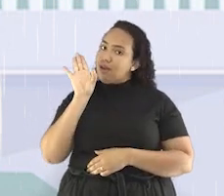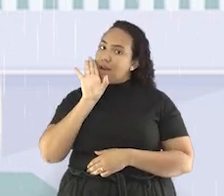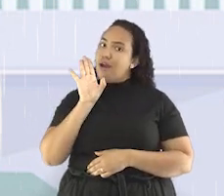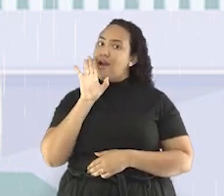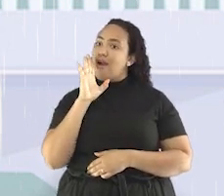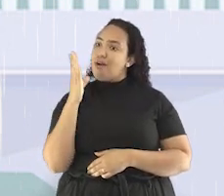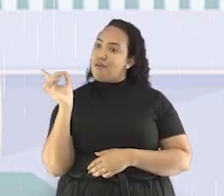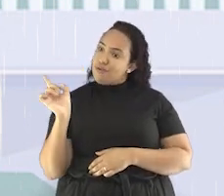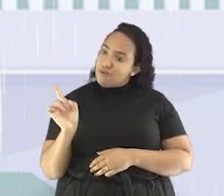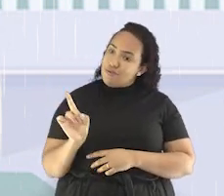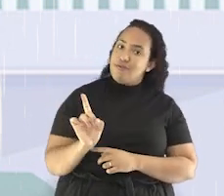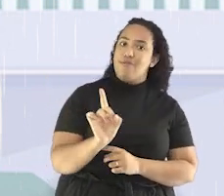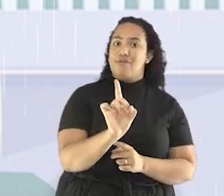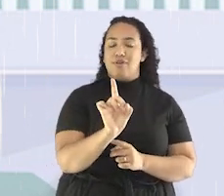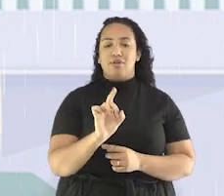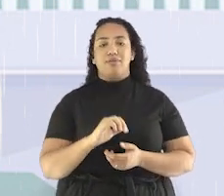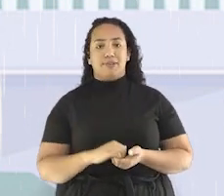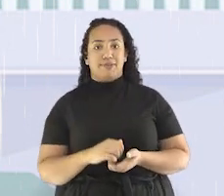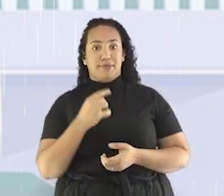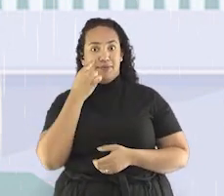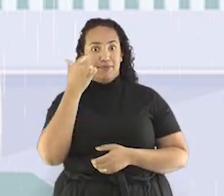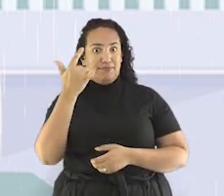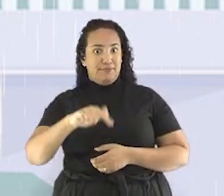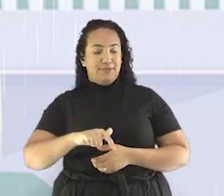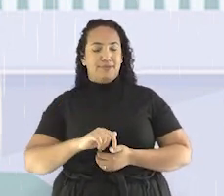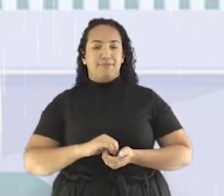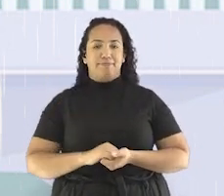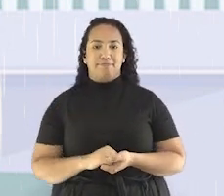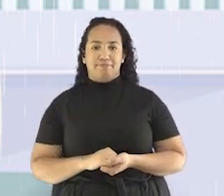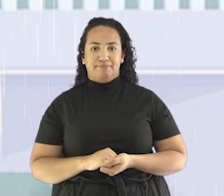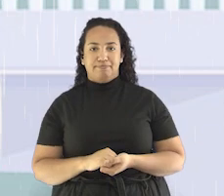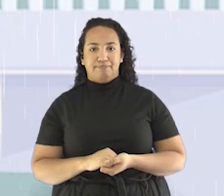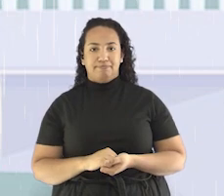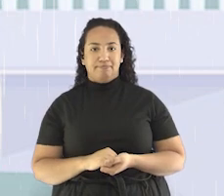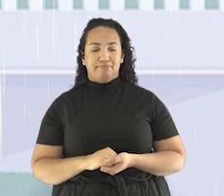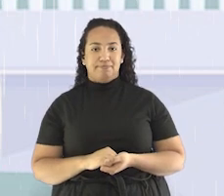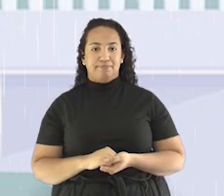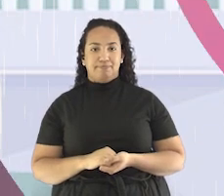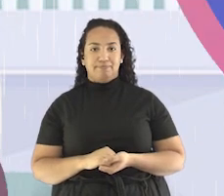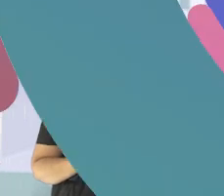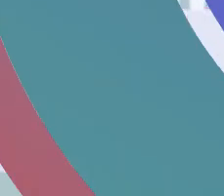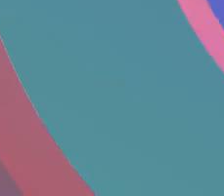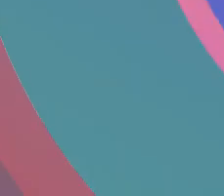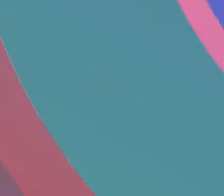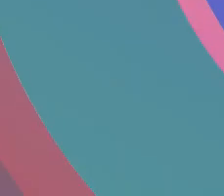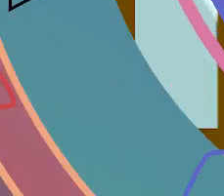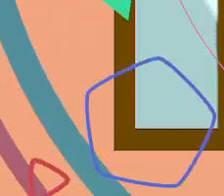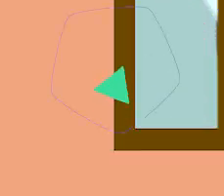it! Parece legal! Vamos lá! Vejamos outra vez essa primeira parte!